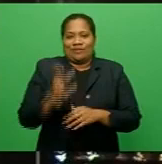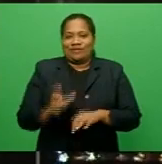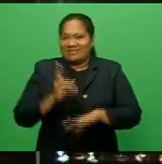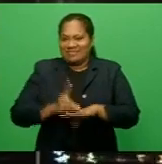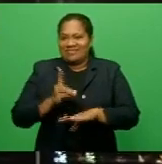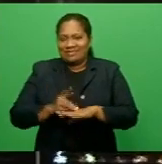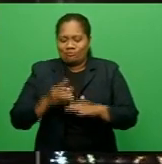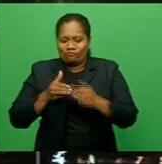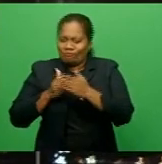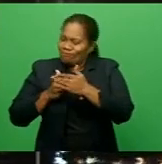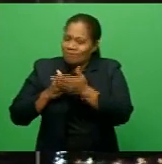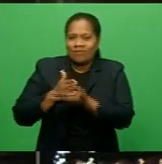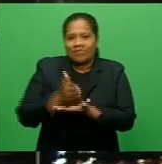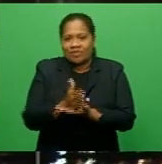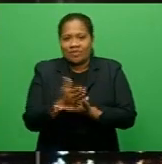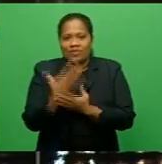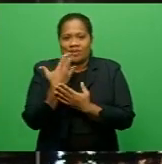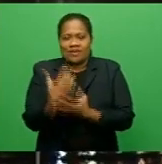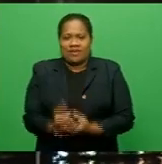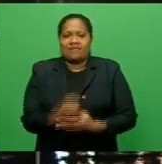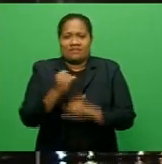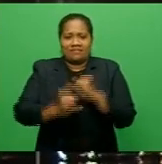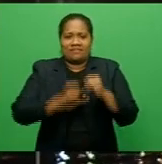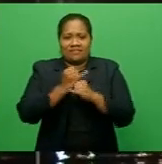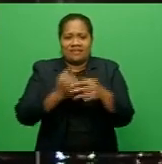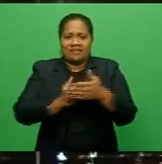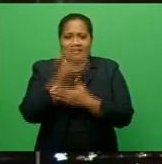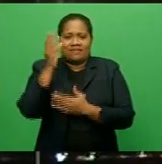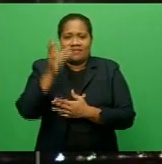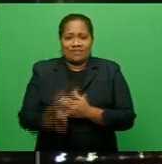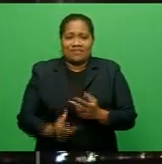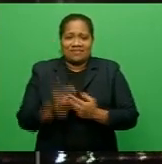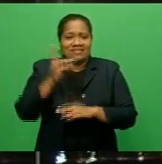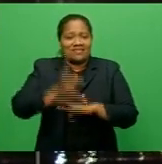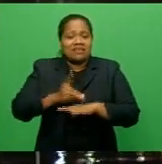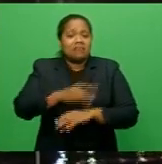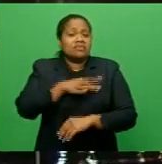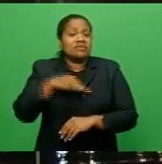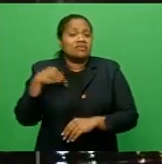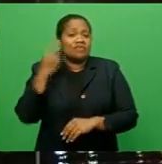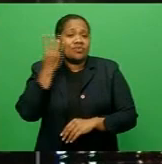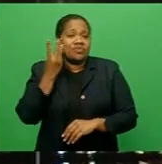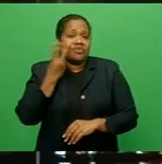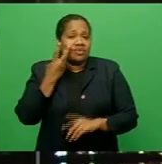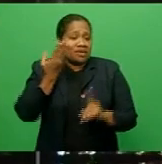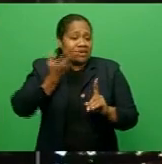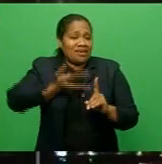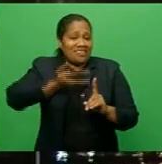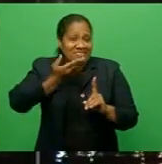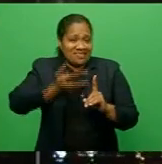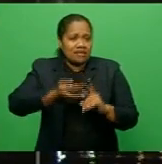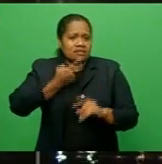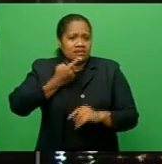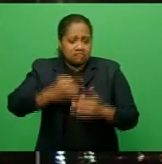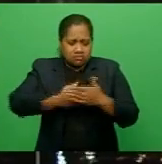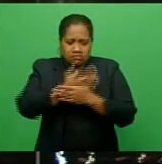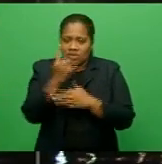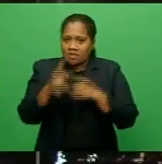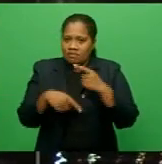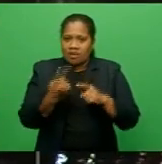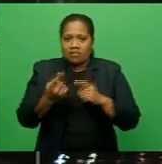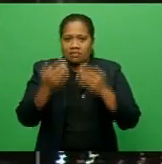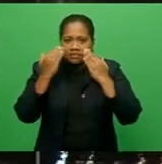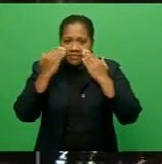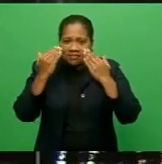officiating at the International Day of Persons with Disabilities, Minister for Women, Meraseni Vuniwanga, said the day is about raising awareness